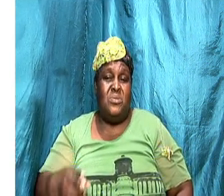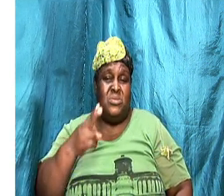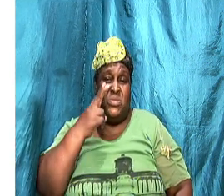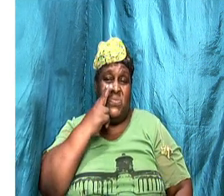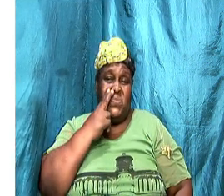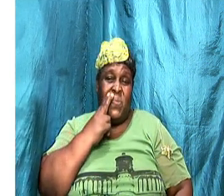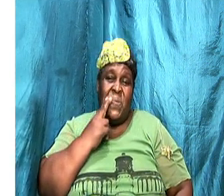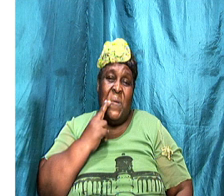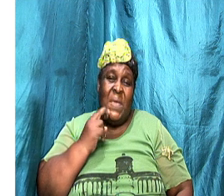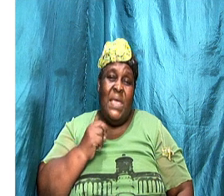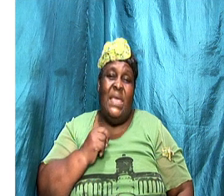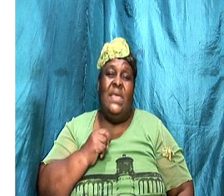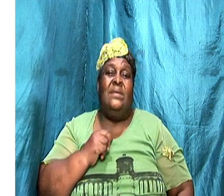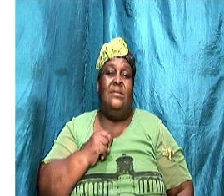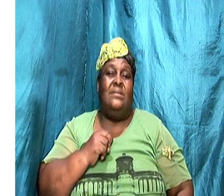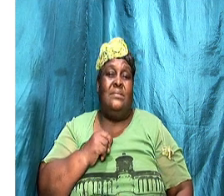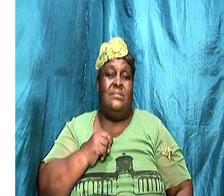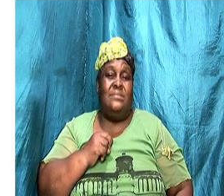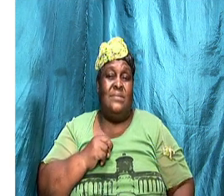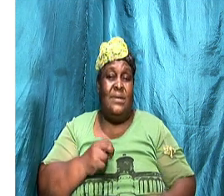treater is the longer your keeper